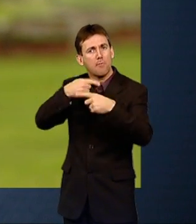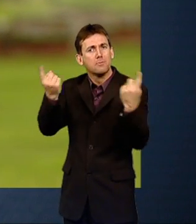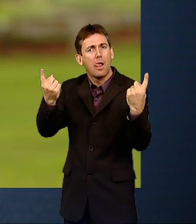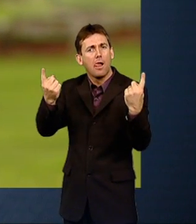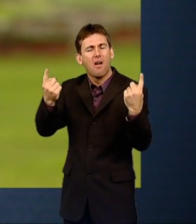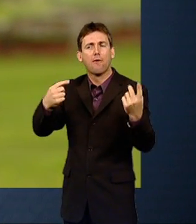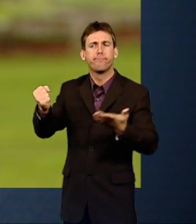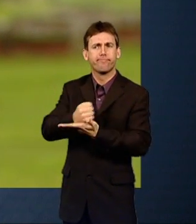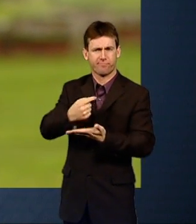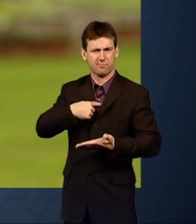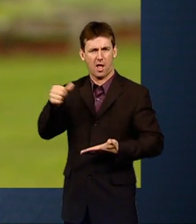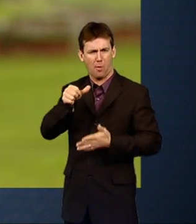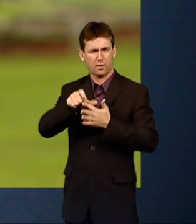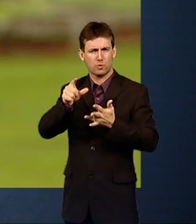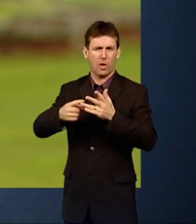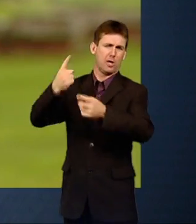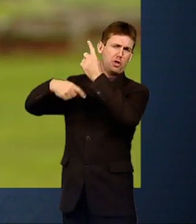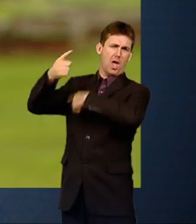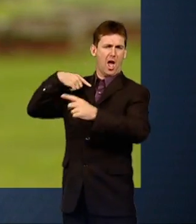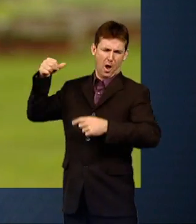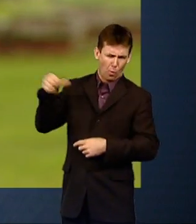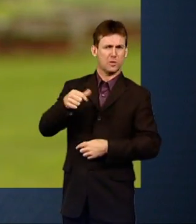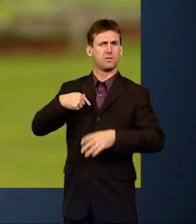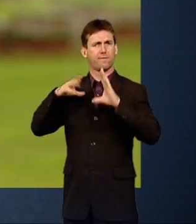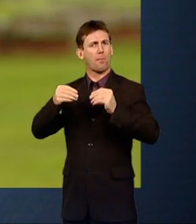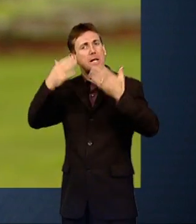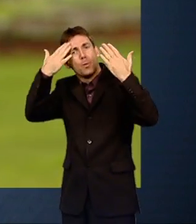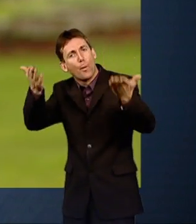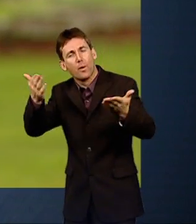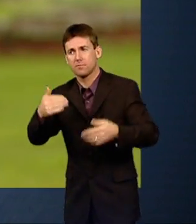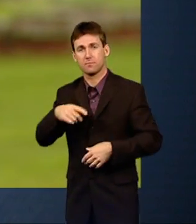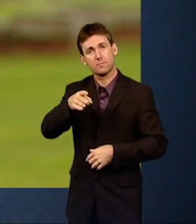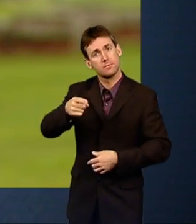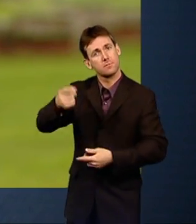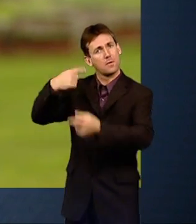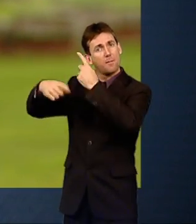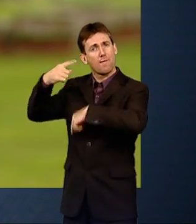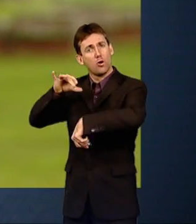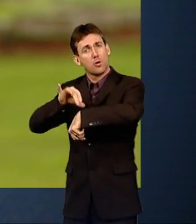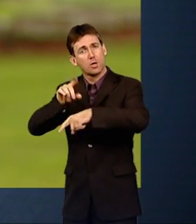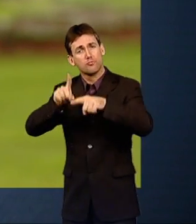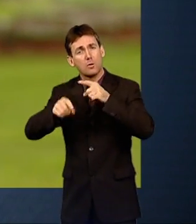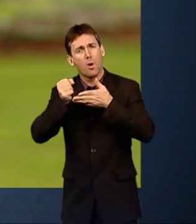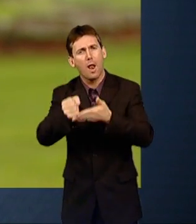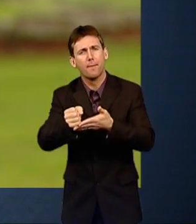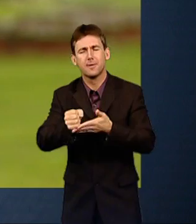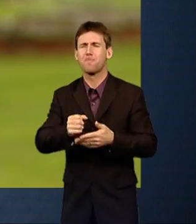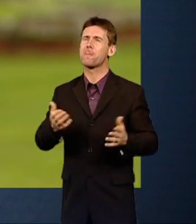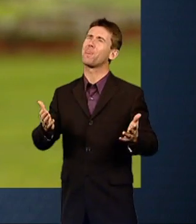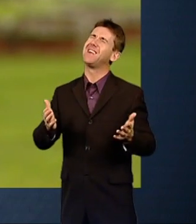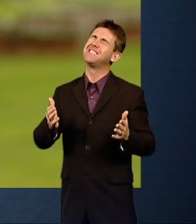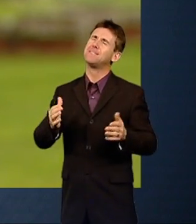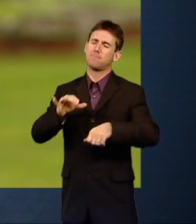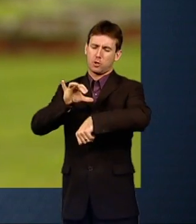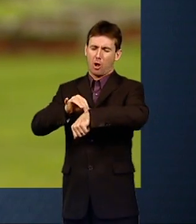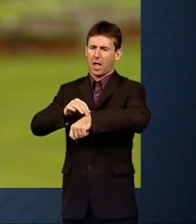Have any of the psychiatrists or paediatricians in the past tried to help you do it without medication? They've always tried to help me, but no, they've always